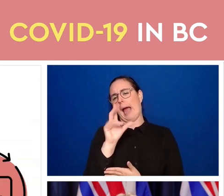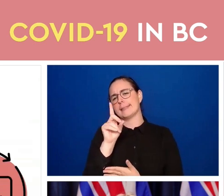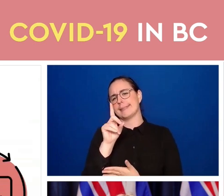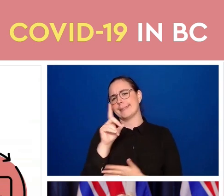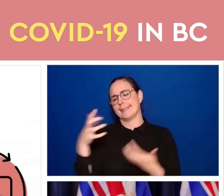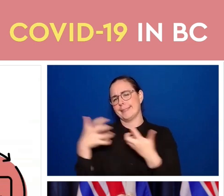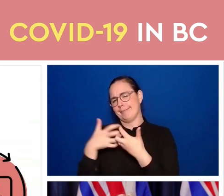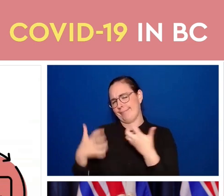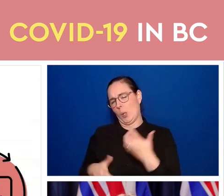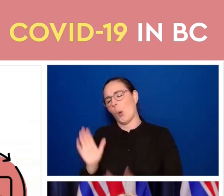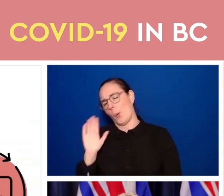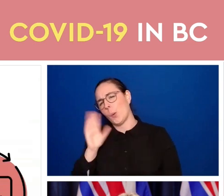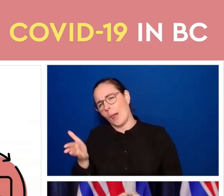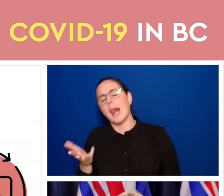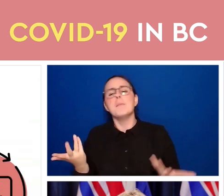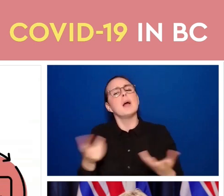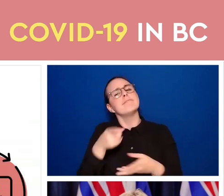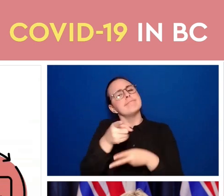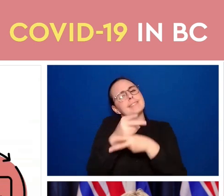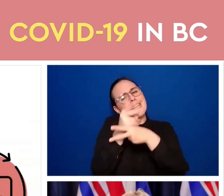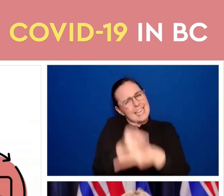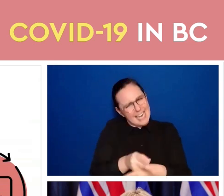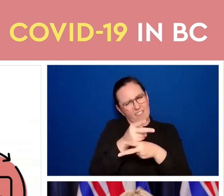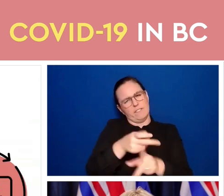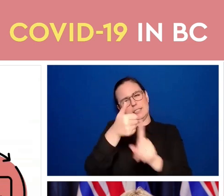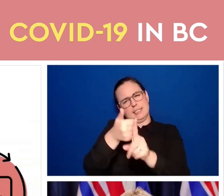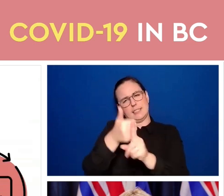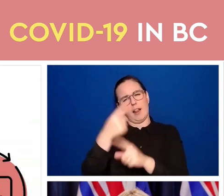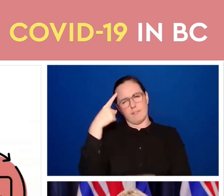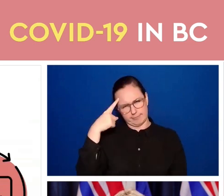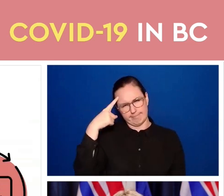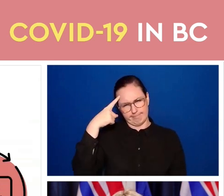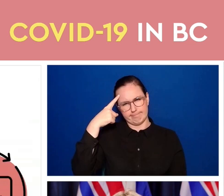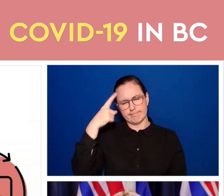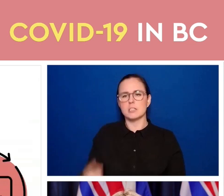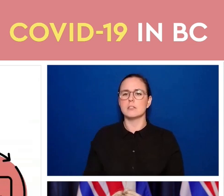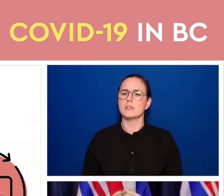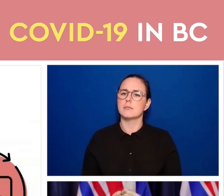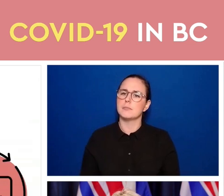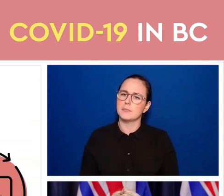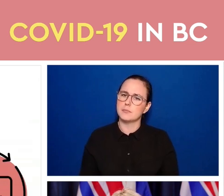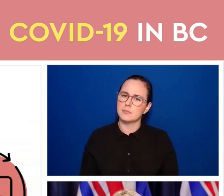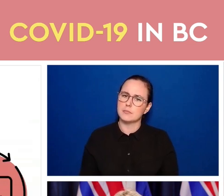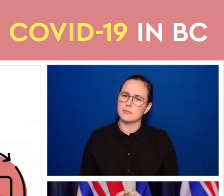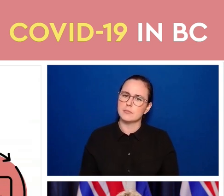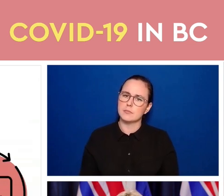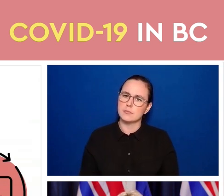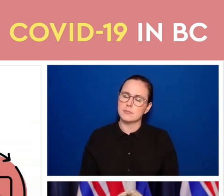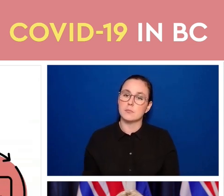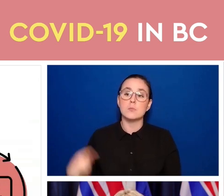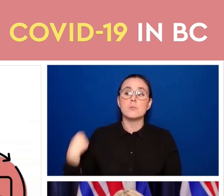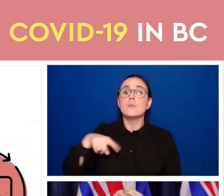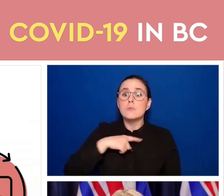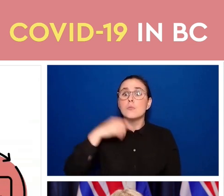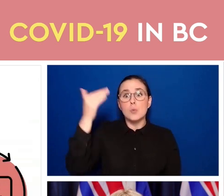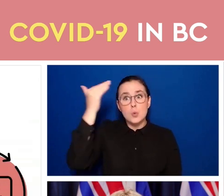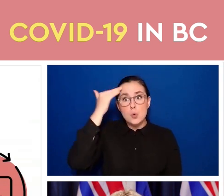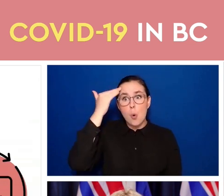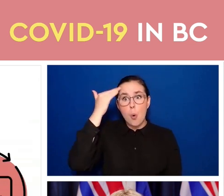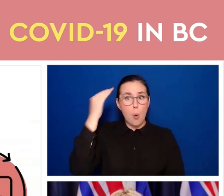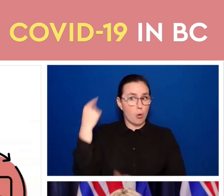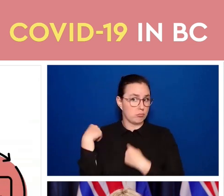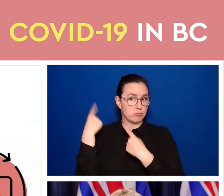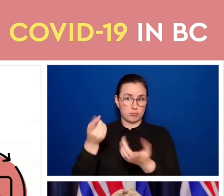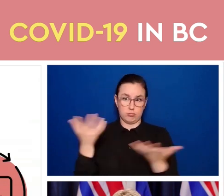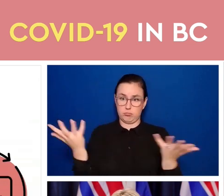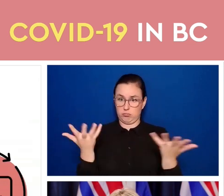We know as well that our immunization registry that we delivered over 7.5 million doses of vaccine, that there are